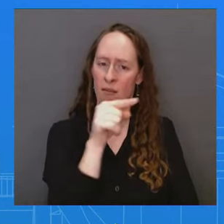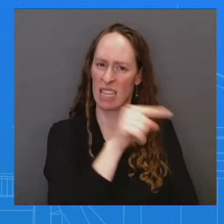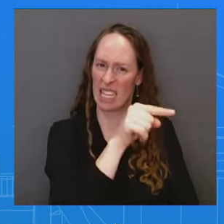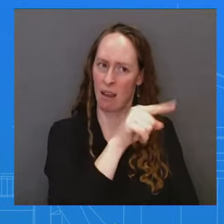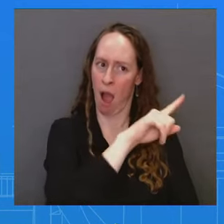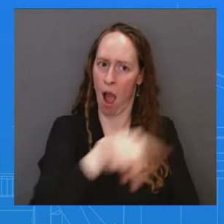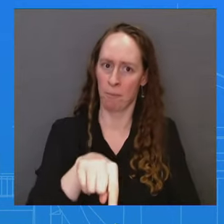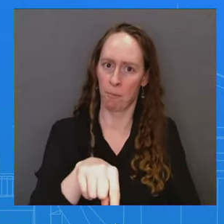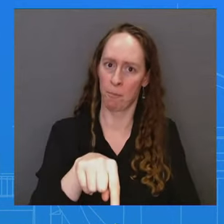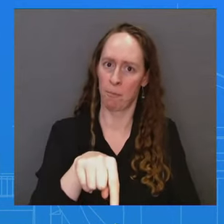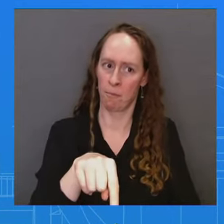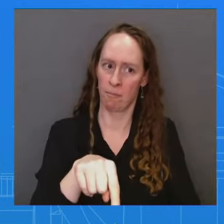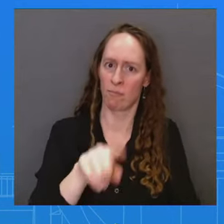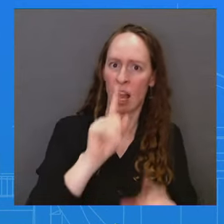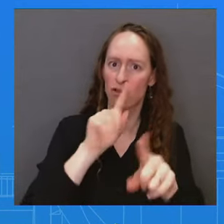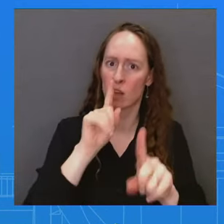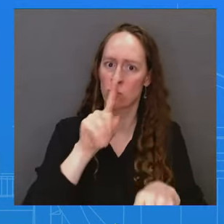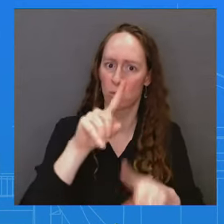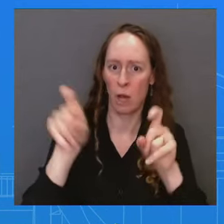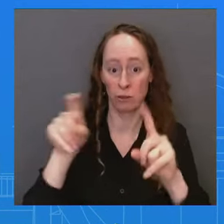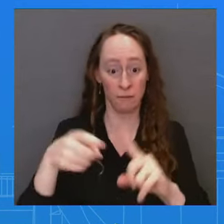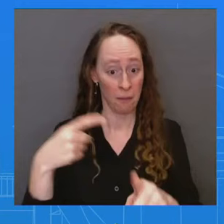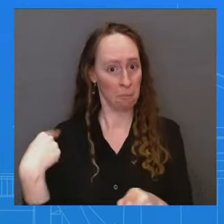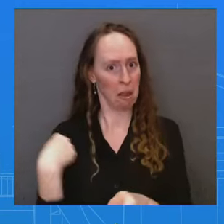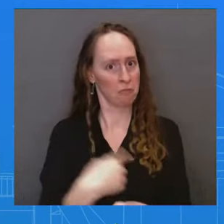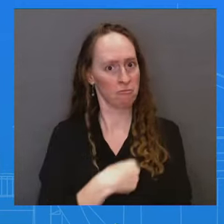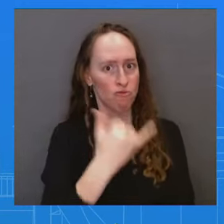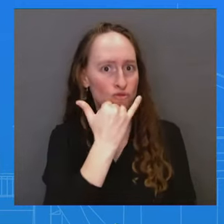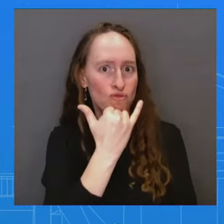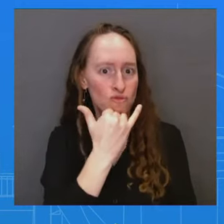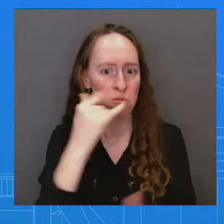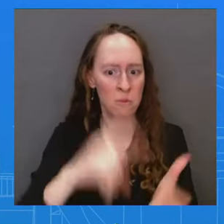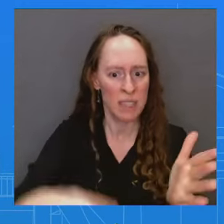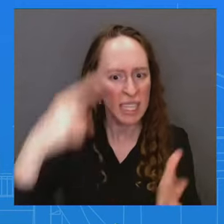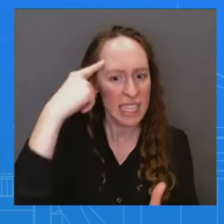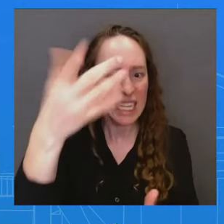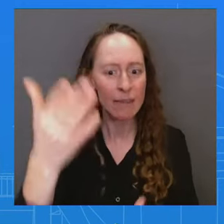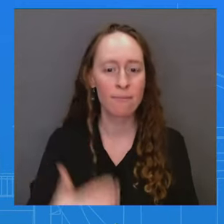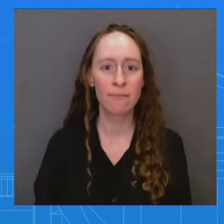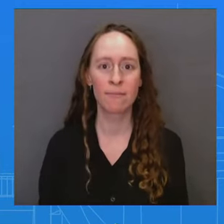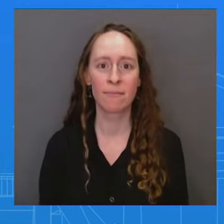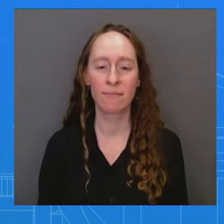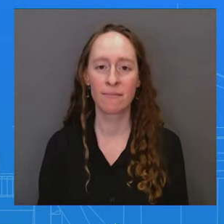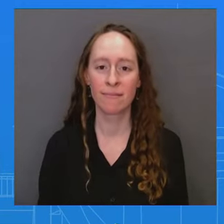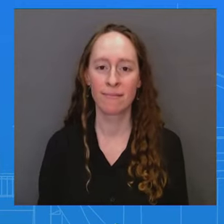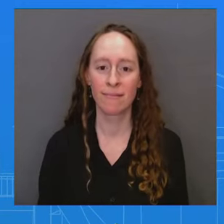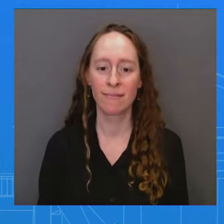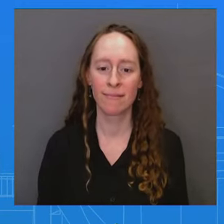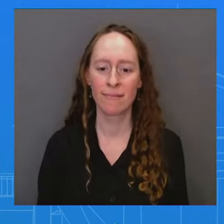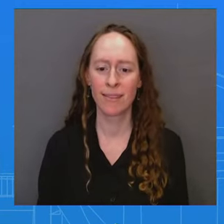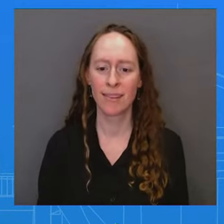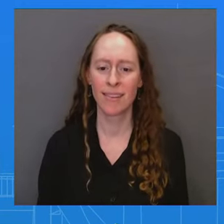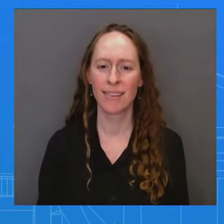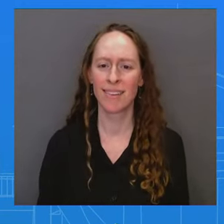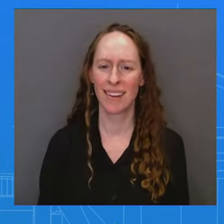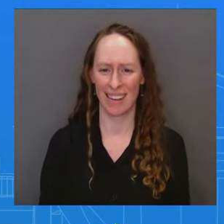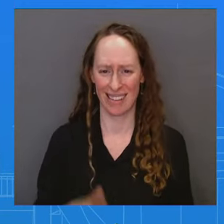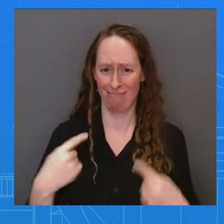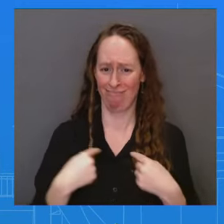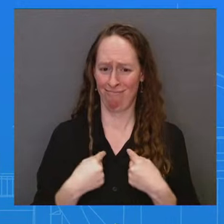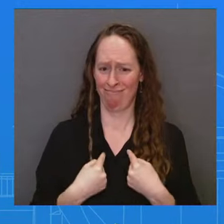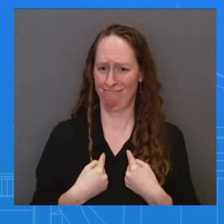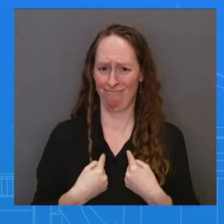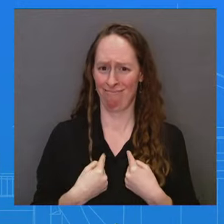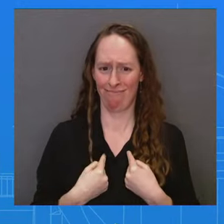when he is better when he's out of the hospital? Mr. I don't answer questions up here personally. I am a representative of the National